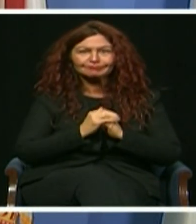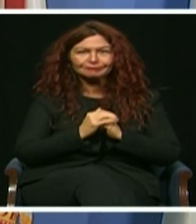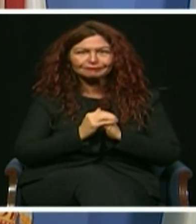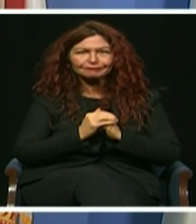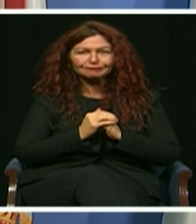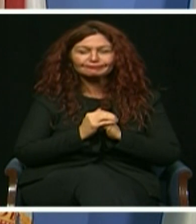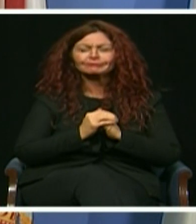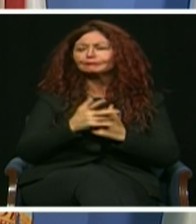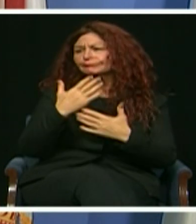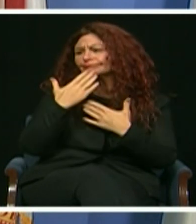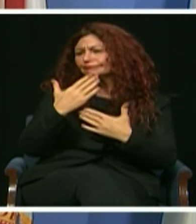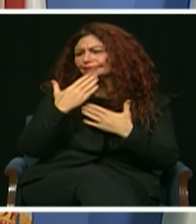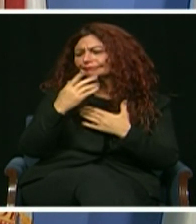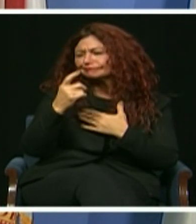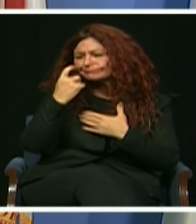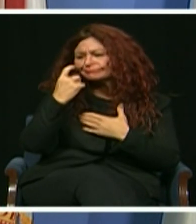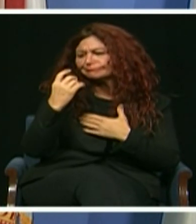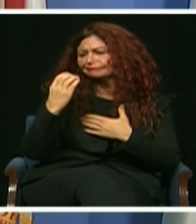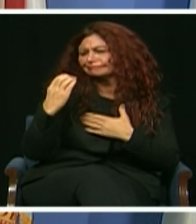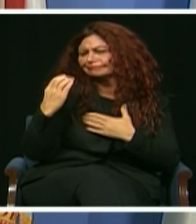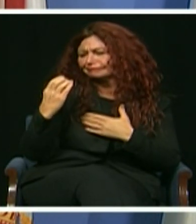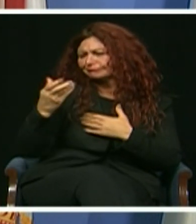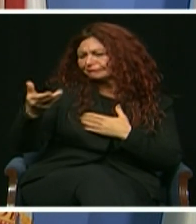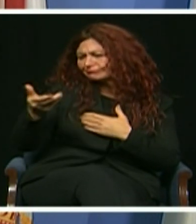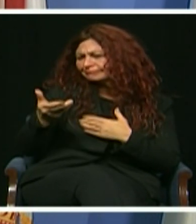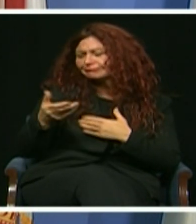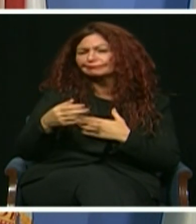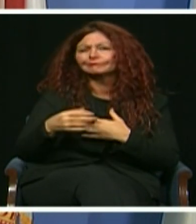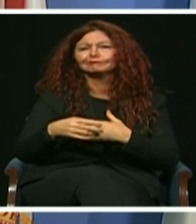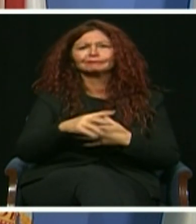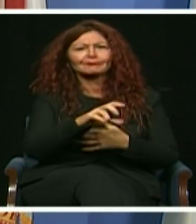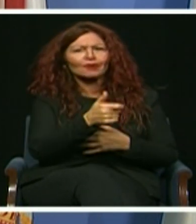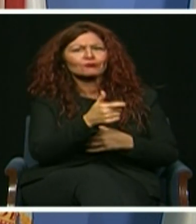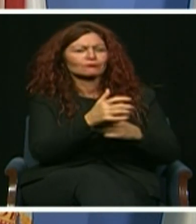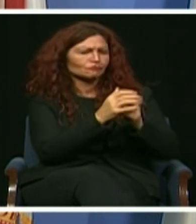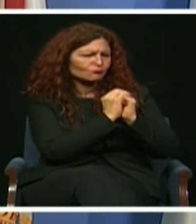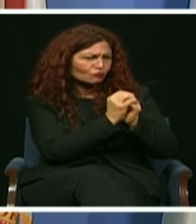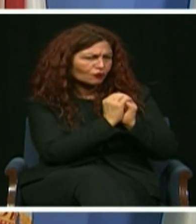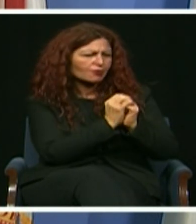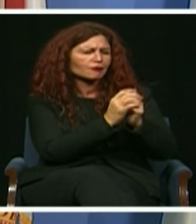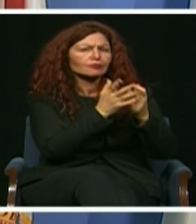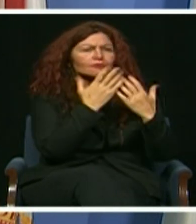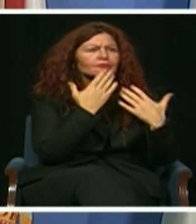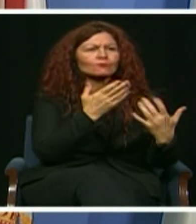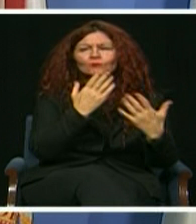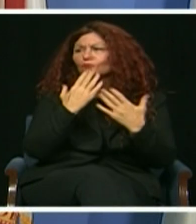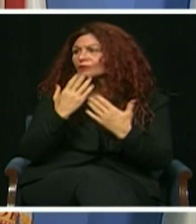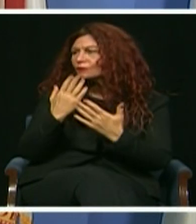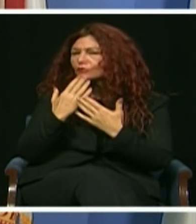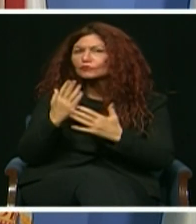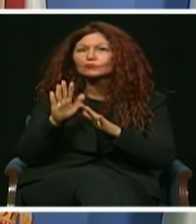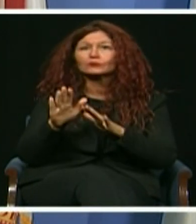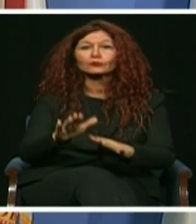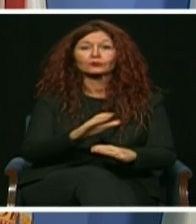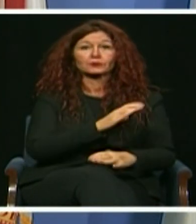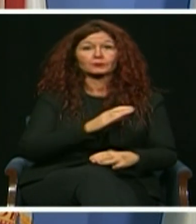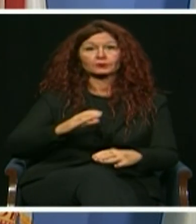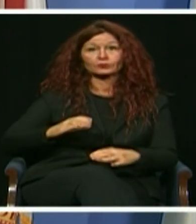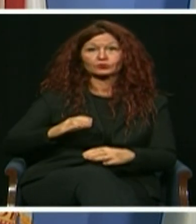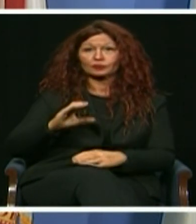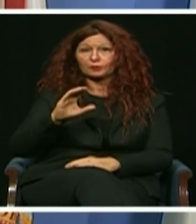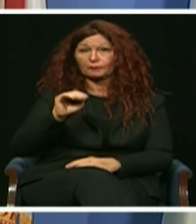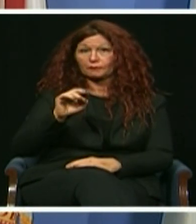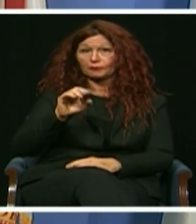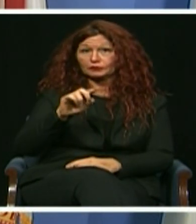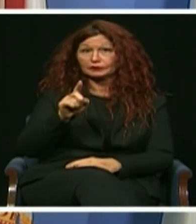Pepe Diaz for the warm introduction, Vice Chair Oliver Gilbert for that wonderful invocation, Commissioner Joe Martinez for sharing his